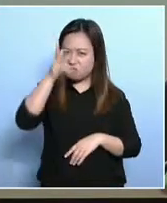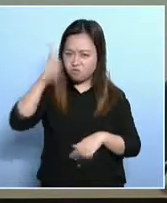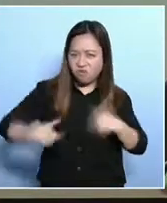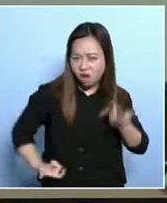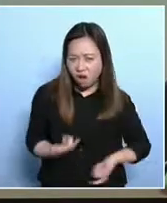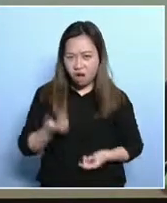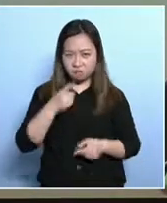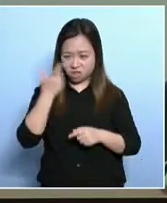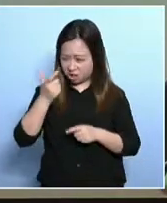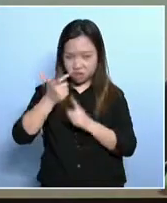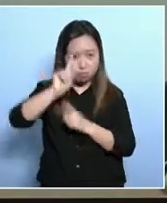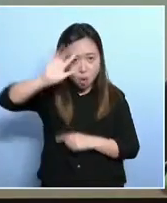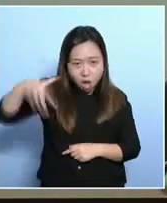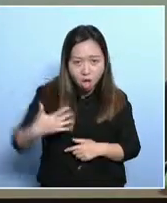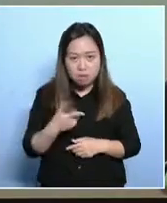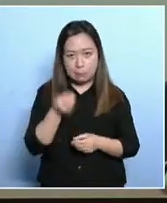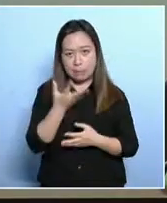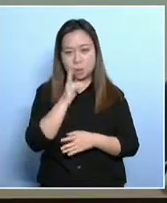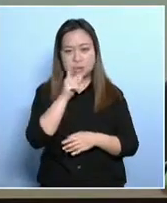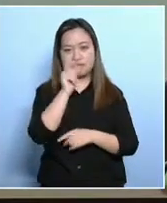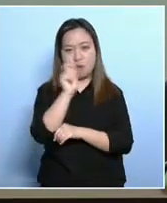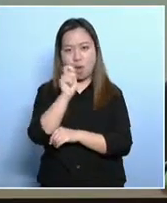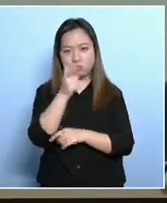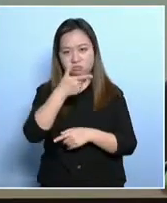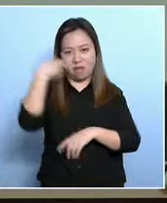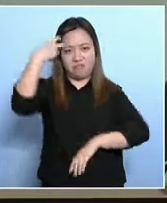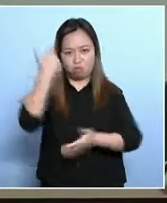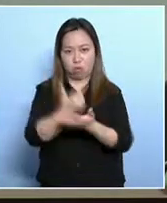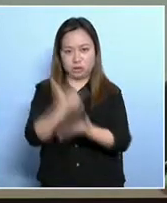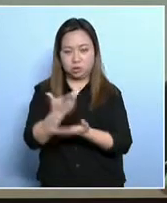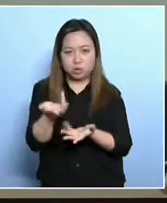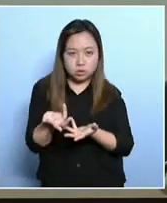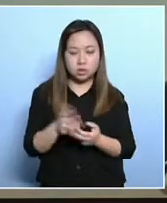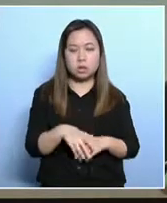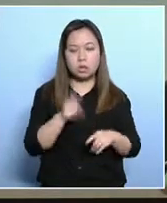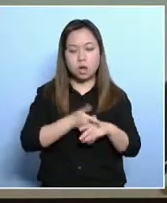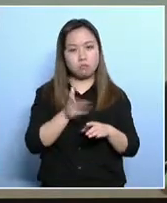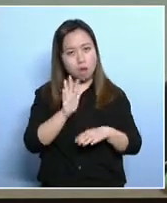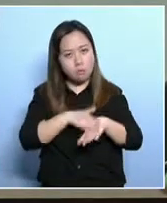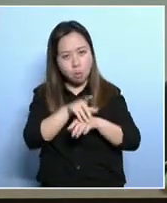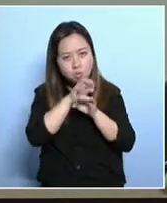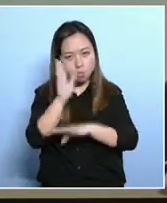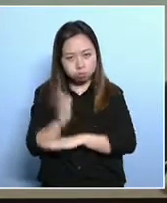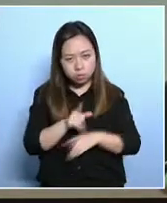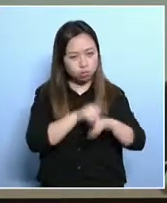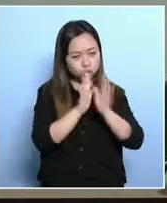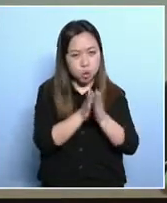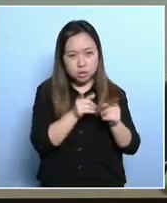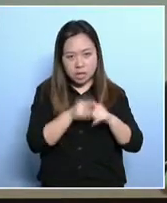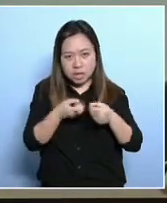fairness. Now many people ask will welfareism